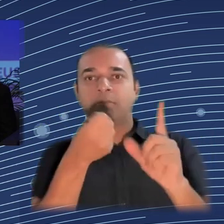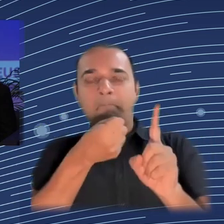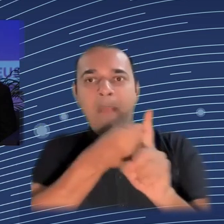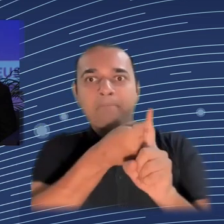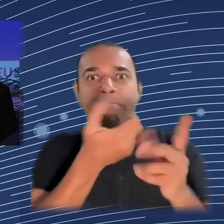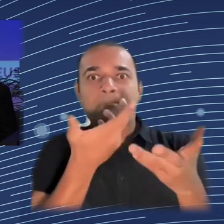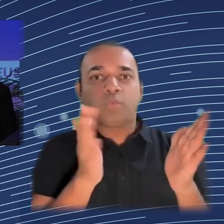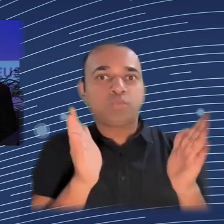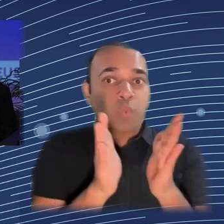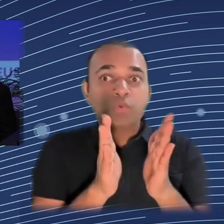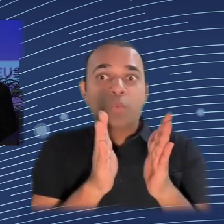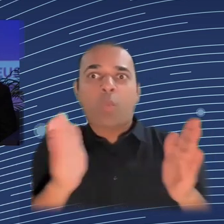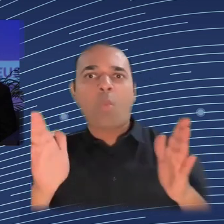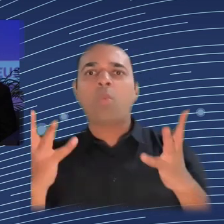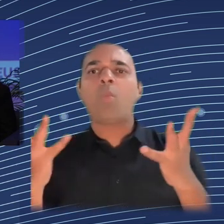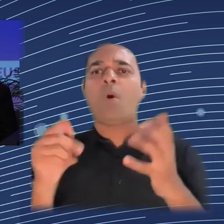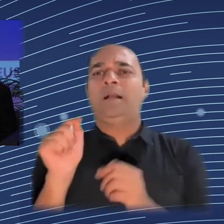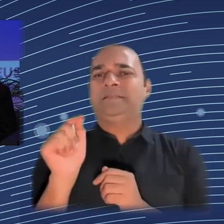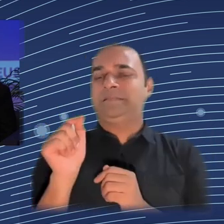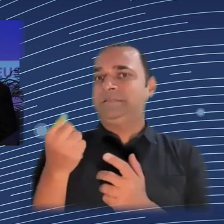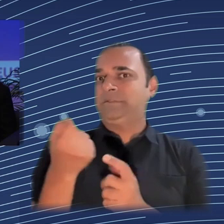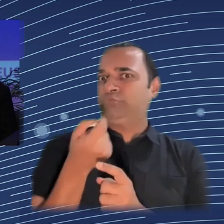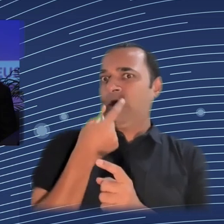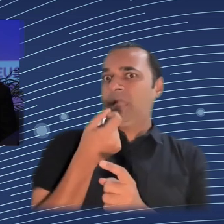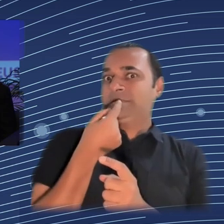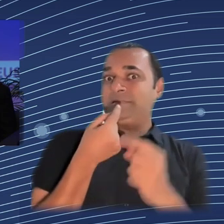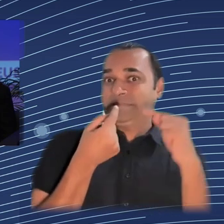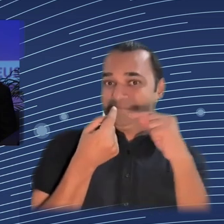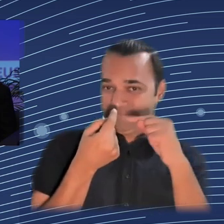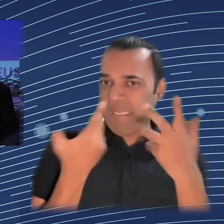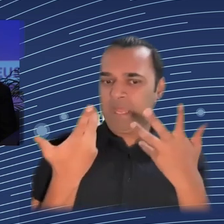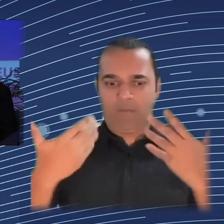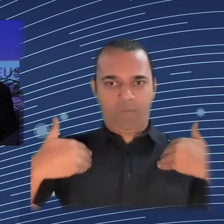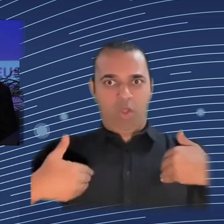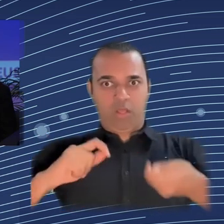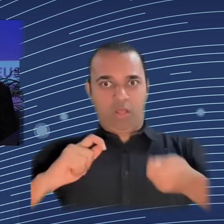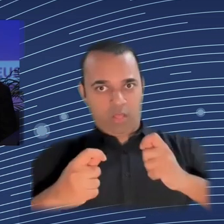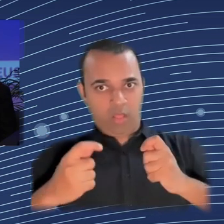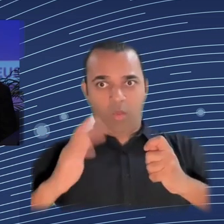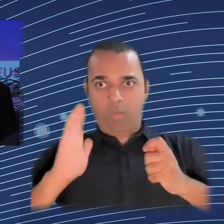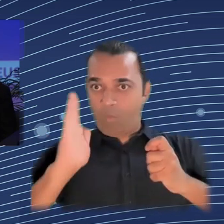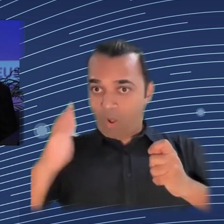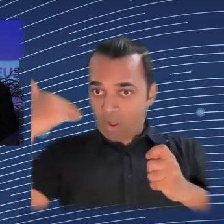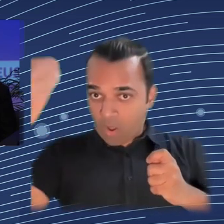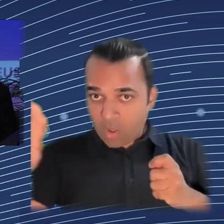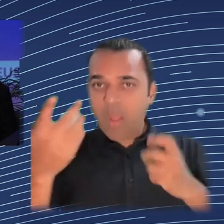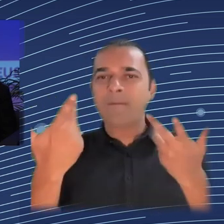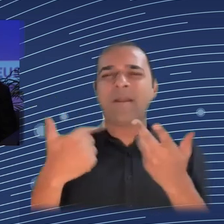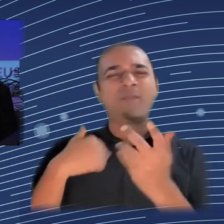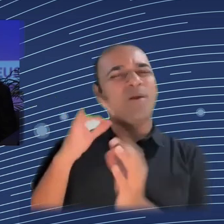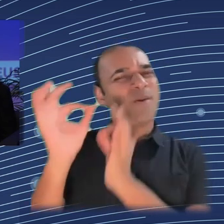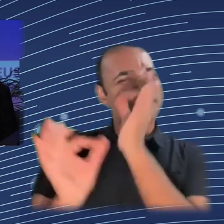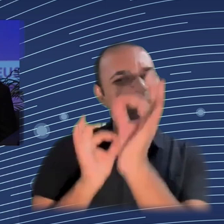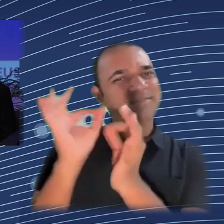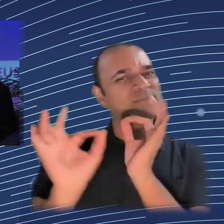story, and not many of us, not many common people are yet asking all of those questions. And we are